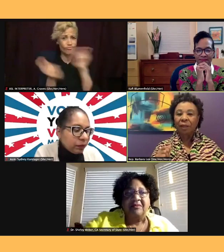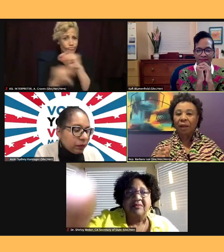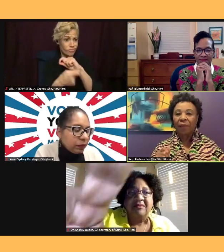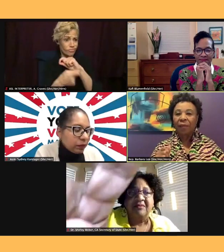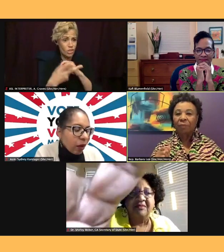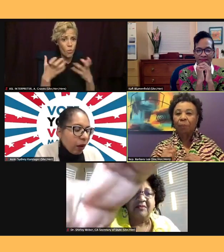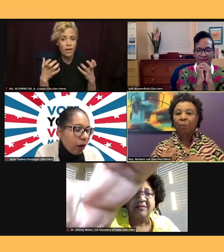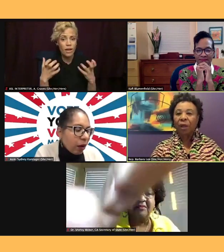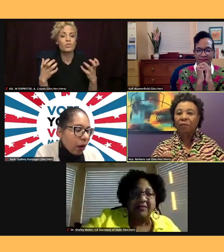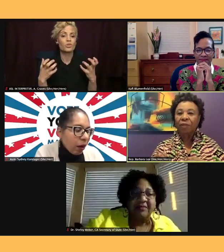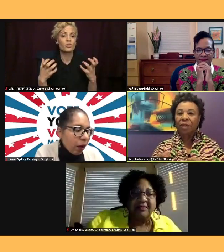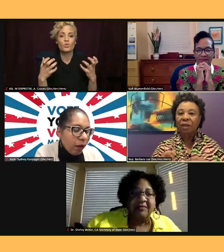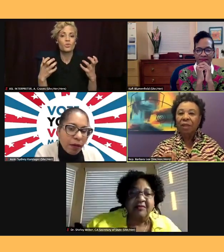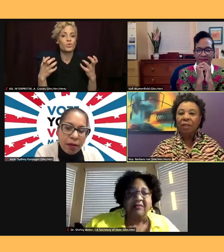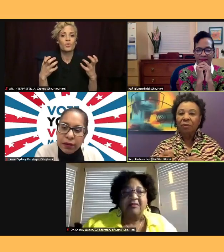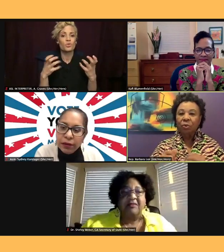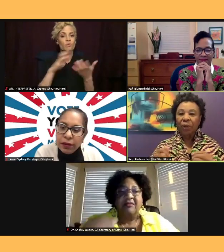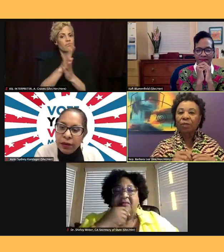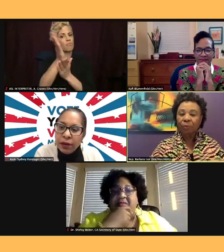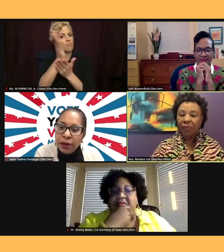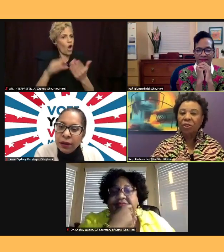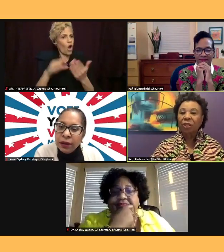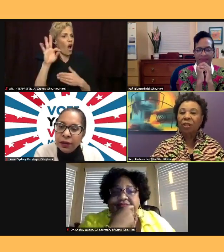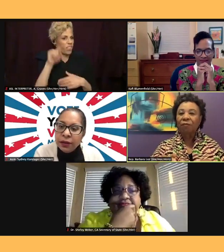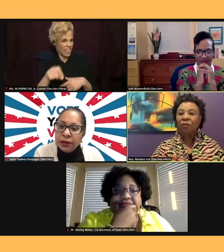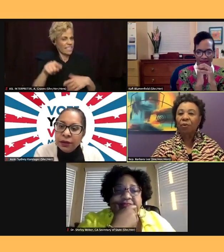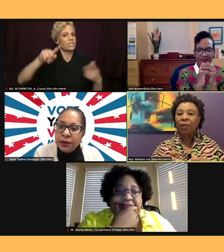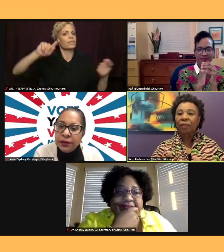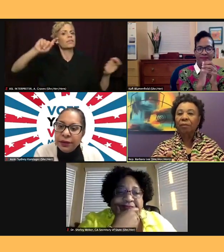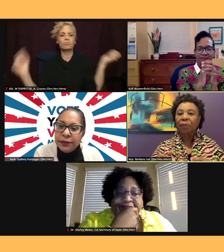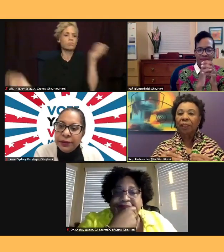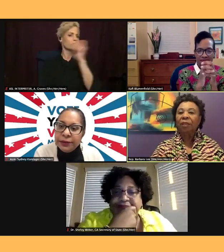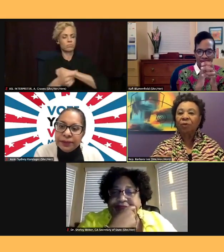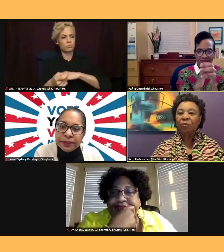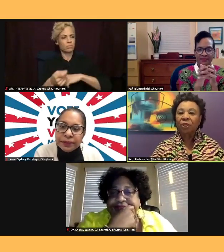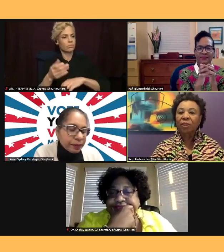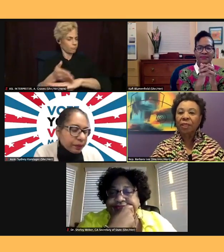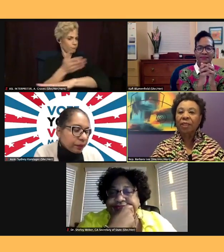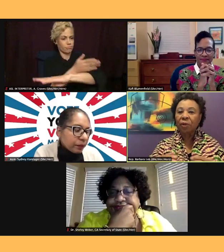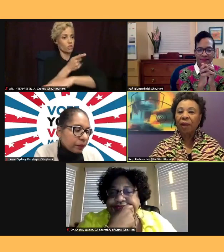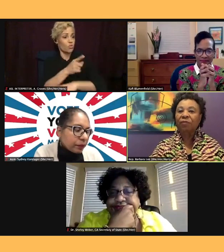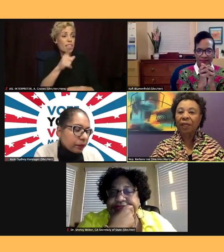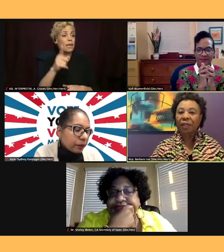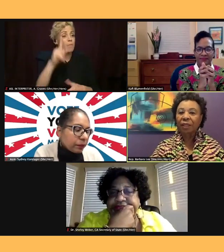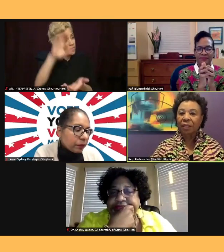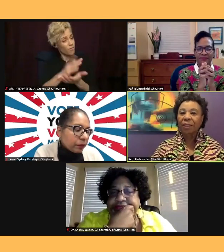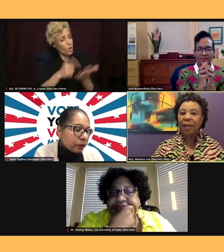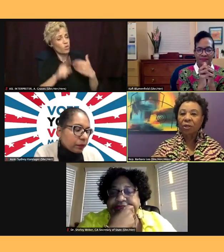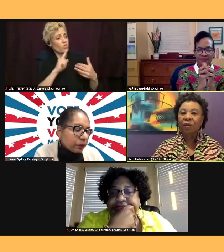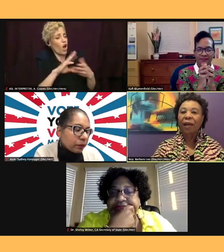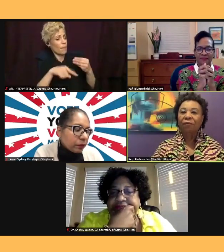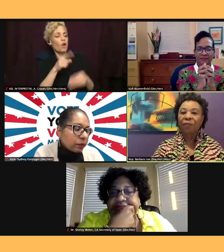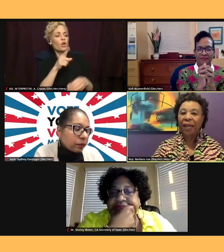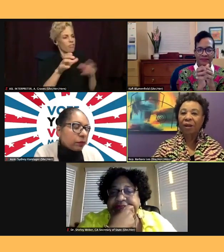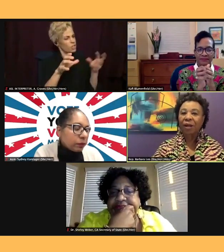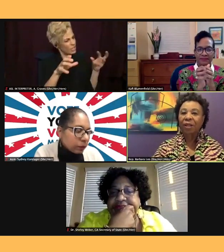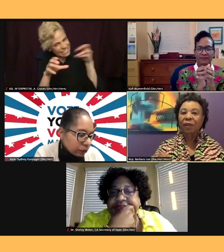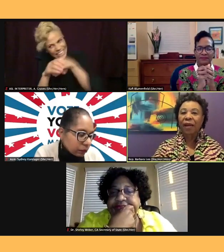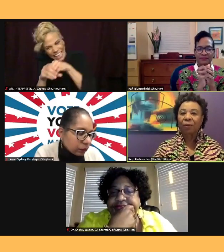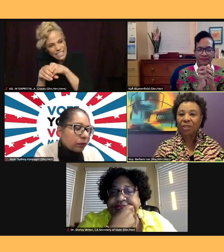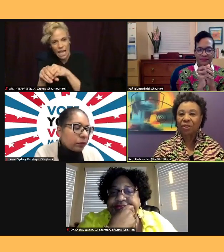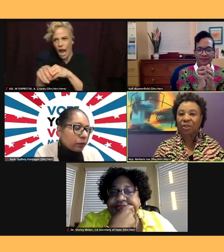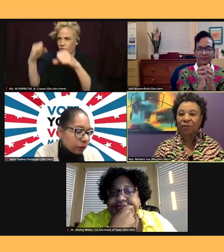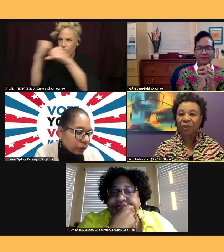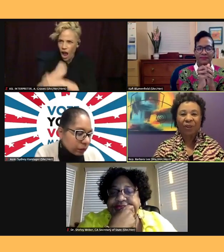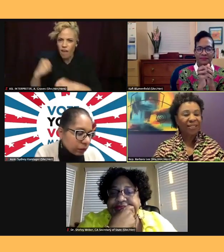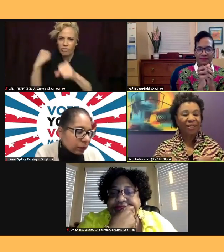part of this transformation, and if you really believe in what you say that you have to get on the inside and you've got to fight hard and you've got to register to vote, I